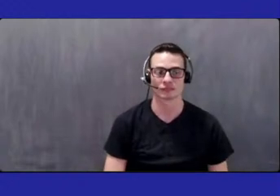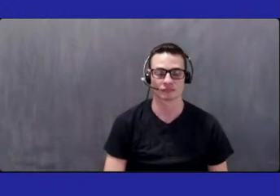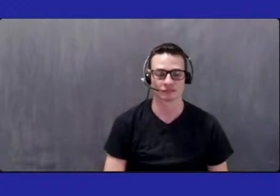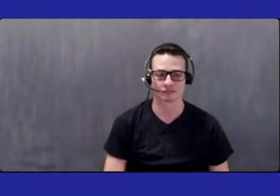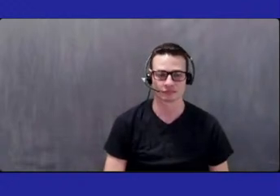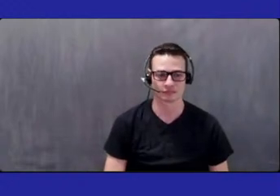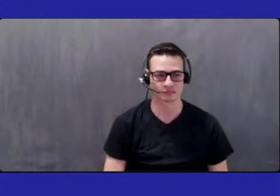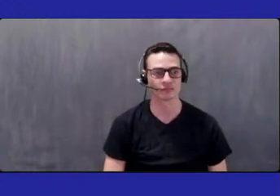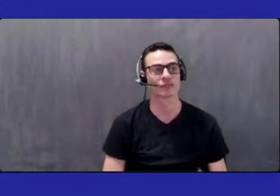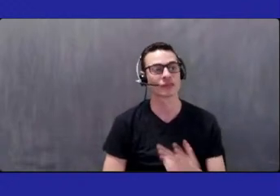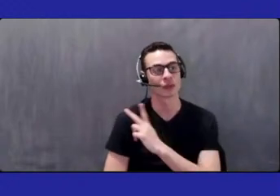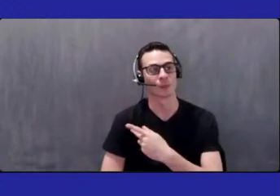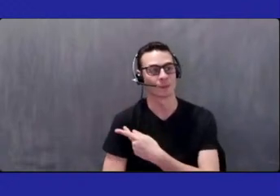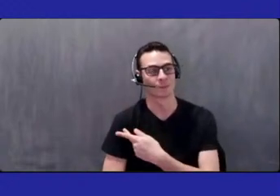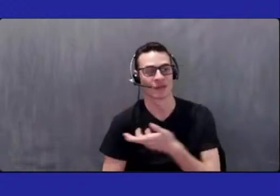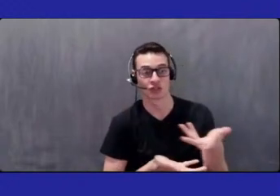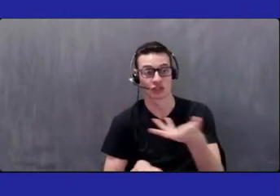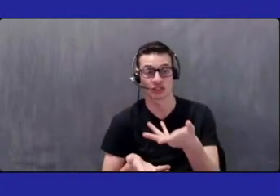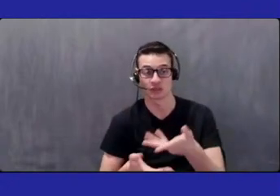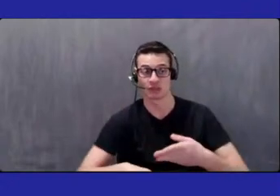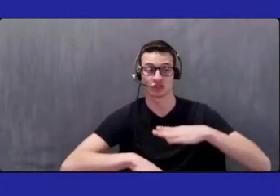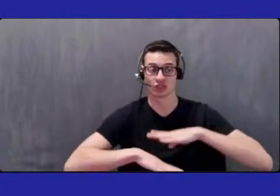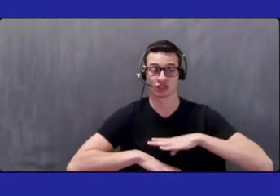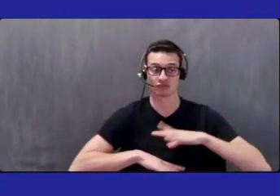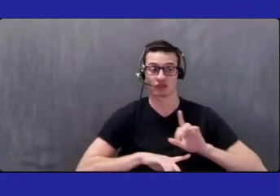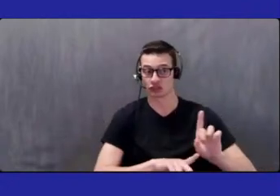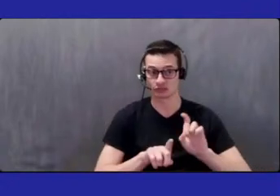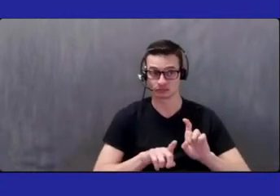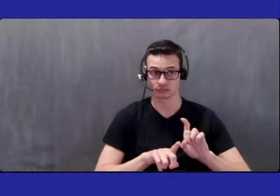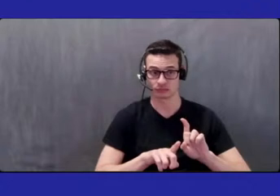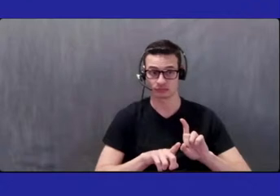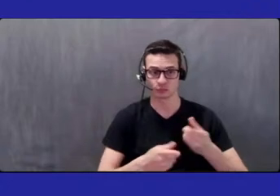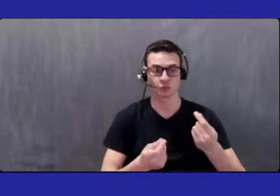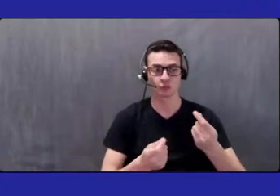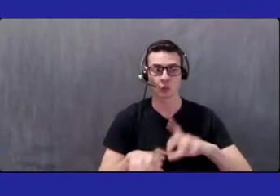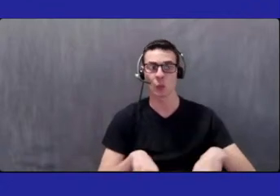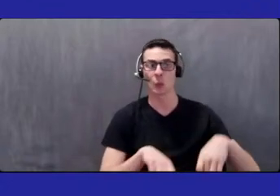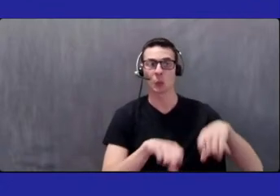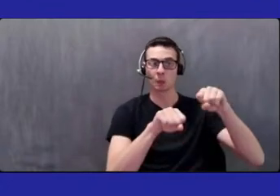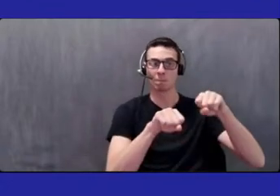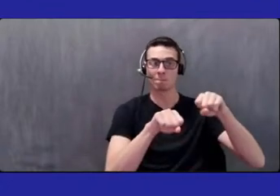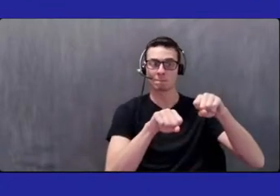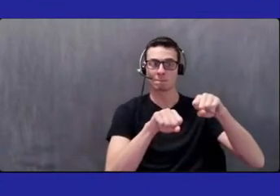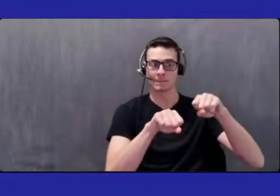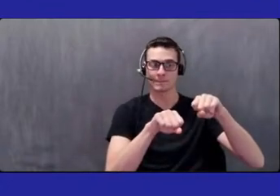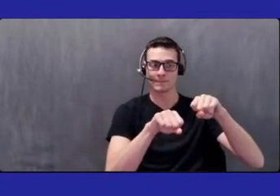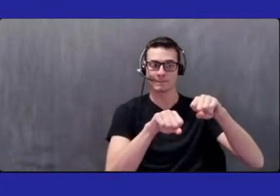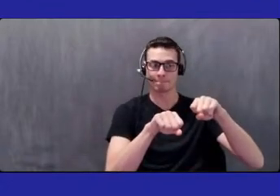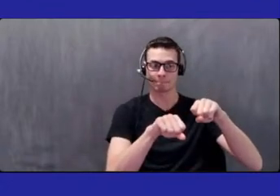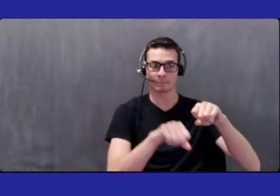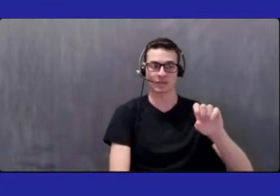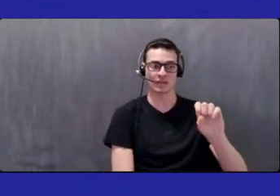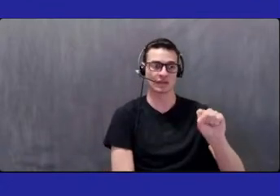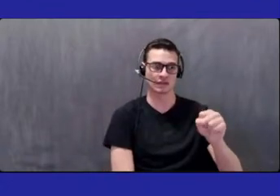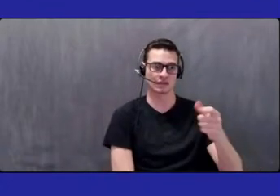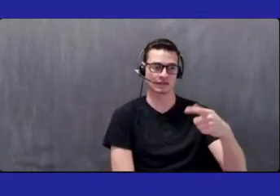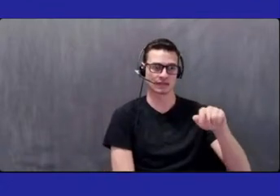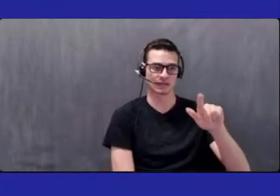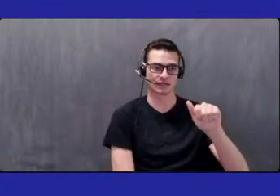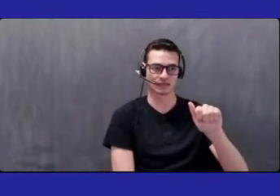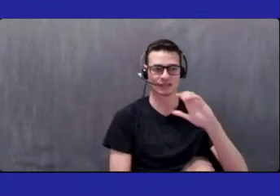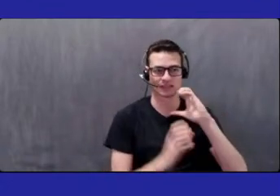patient engagement and satisfaction, we hosted a Santa Day on December 15, 2023.